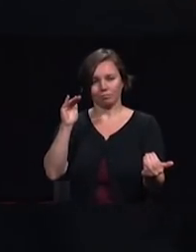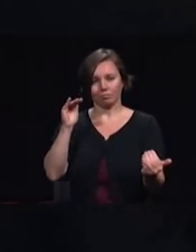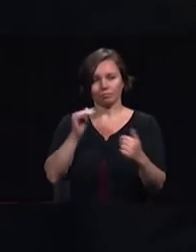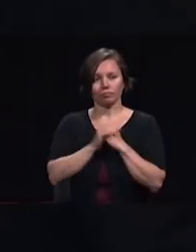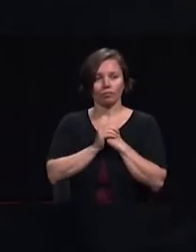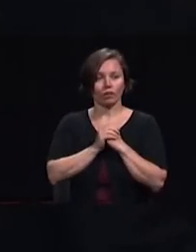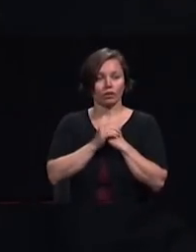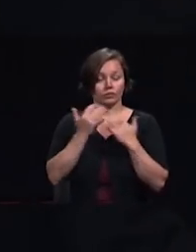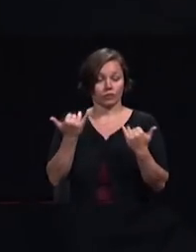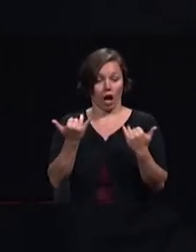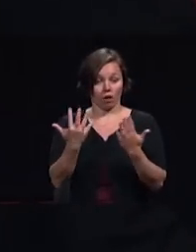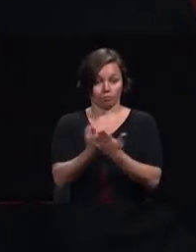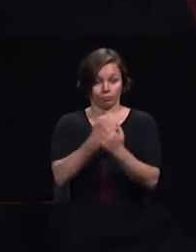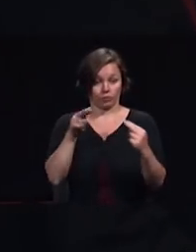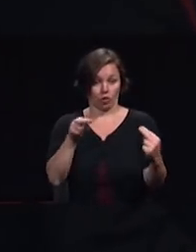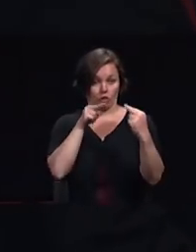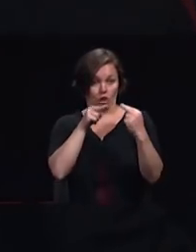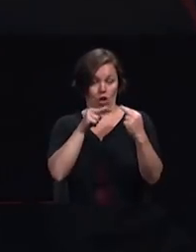you and pray amen